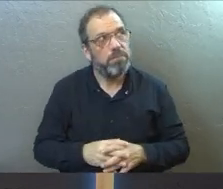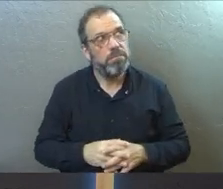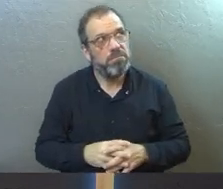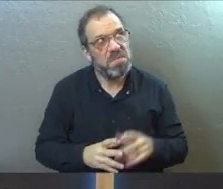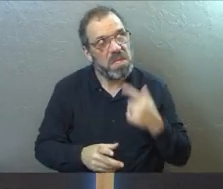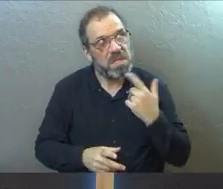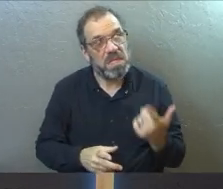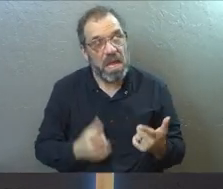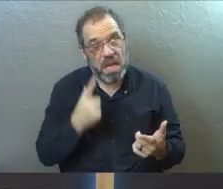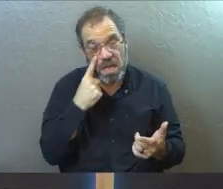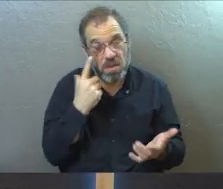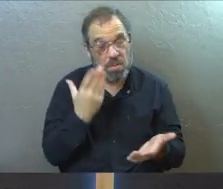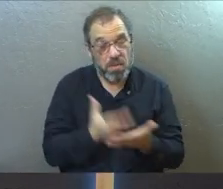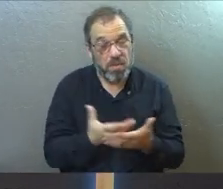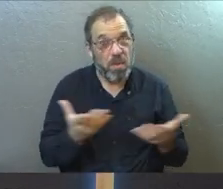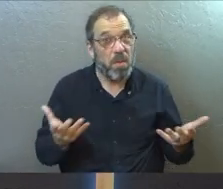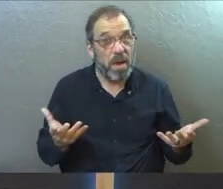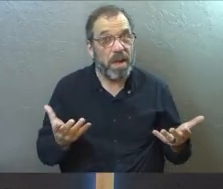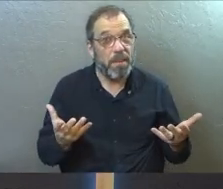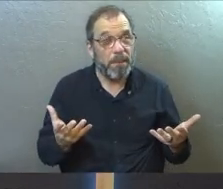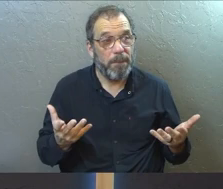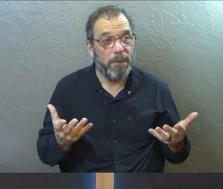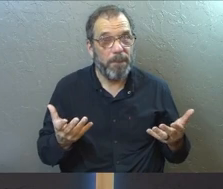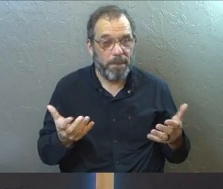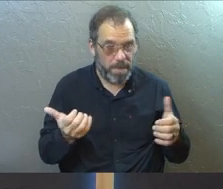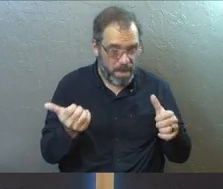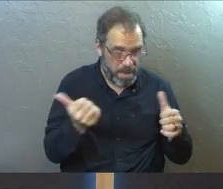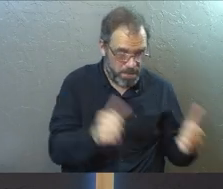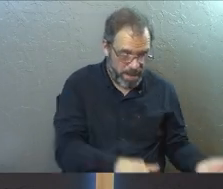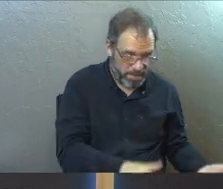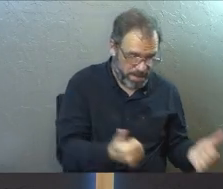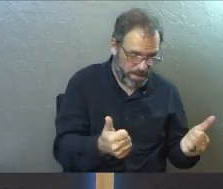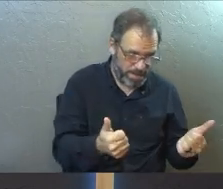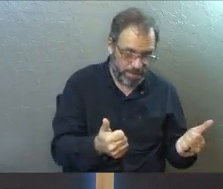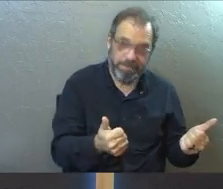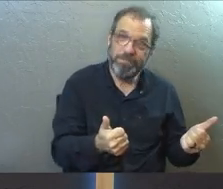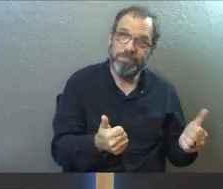your proof? Baptism is one of them.